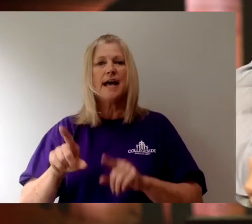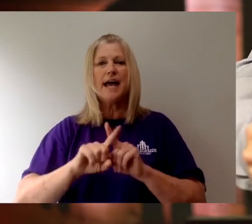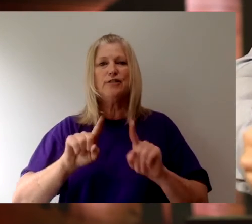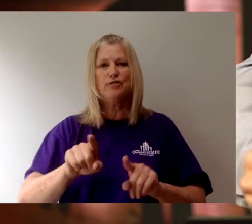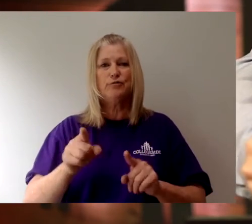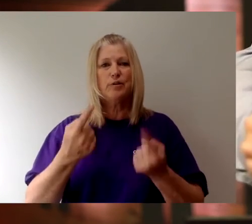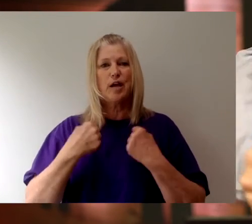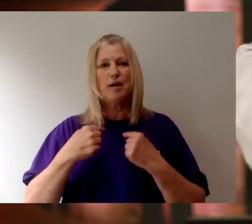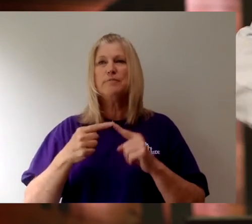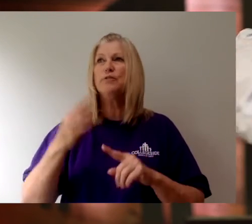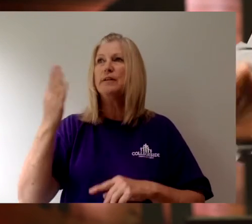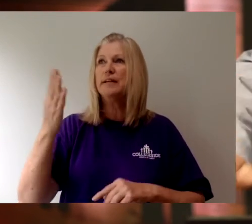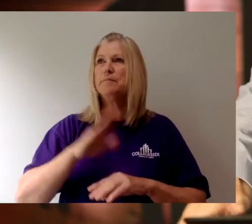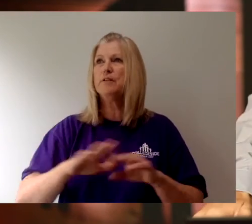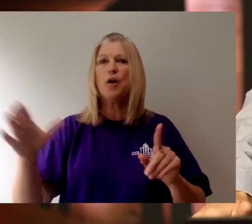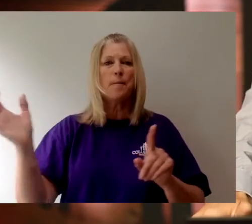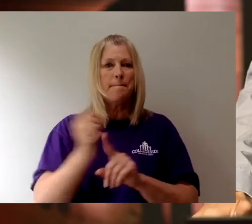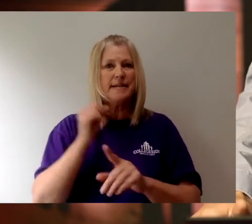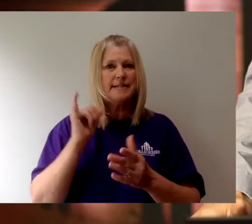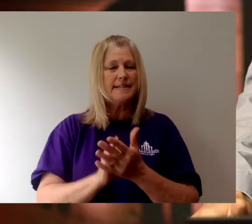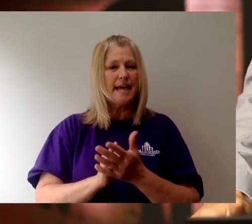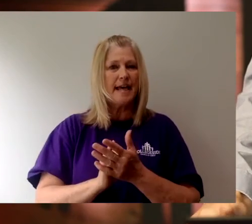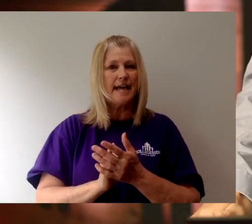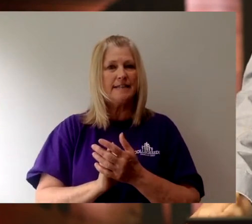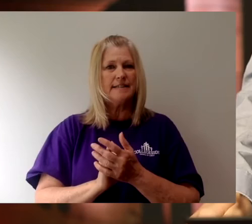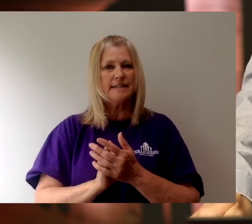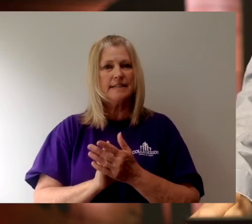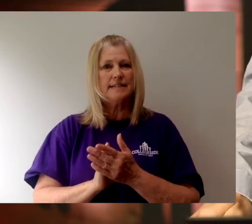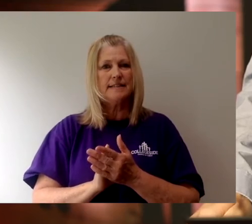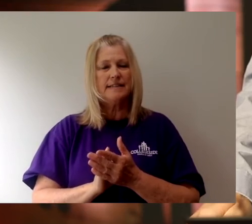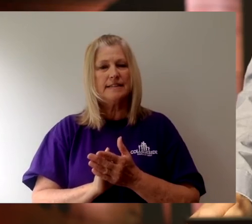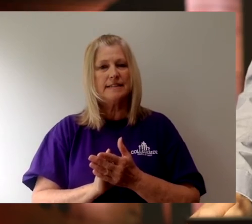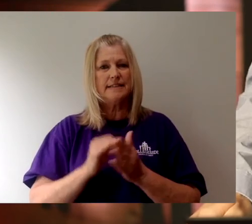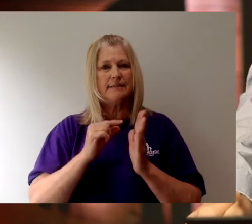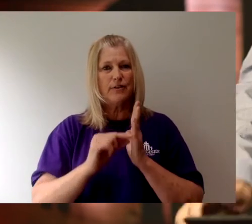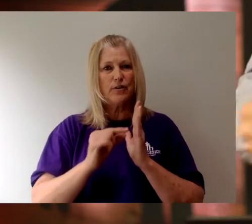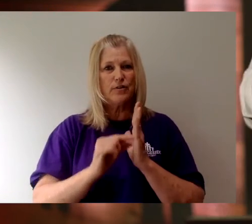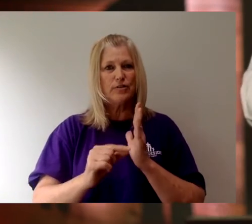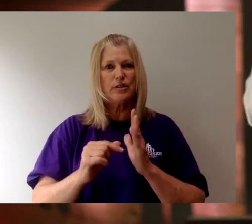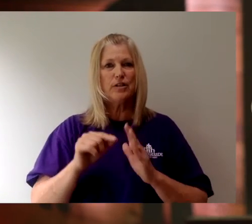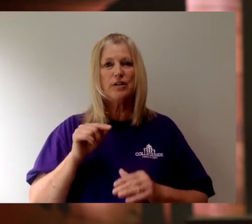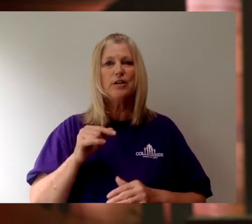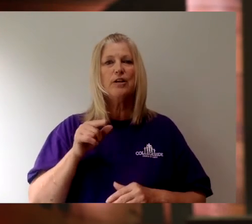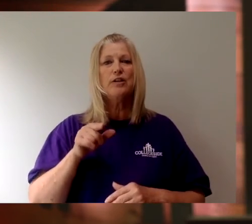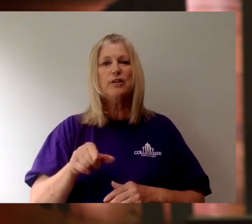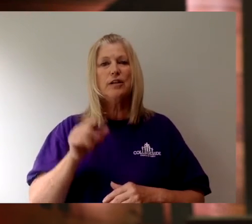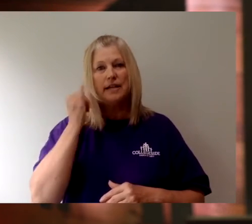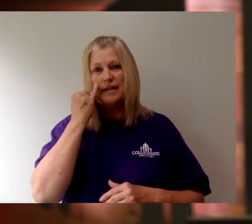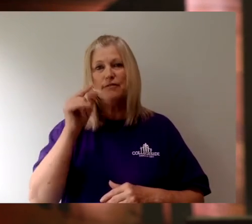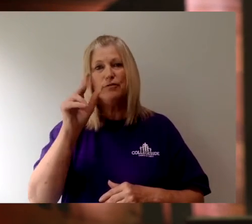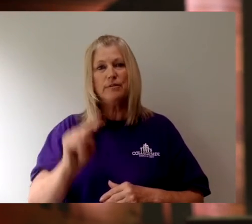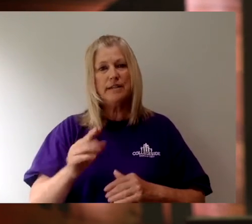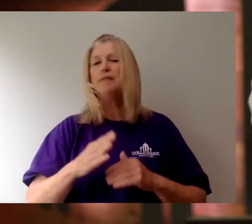come to Him. Don't miss that statement tucked away in that fourth verse. If you need building.